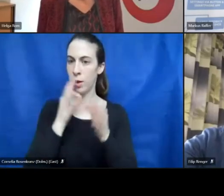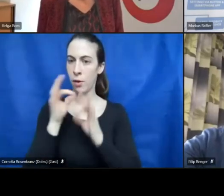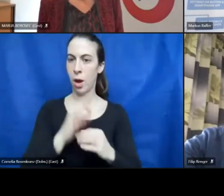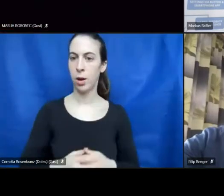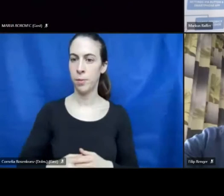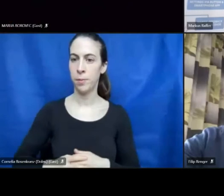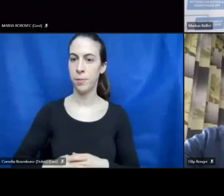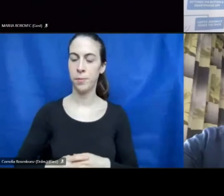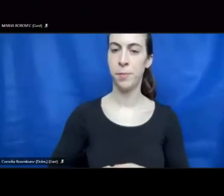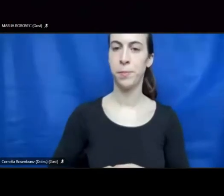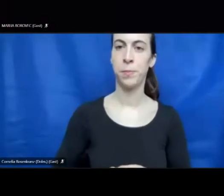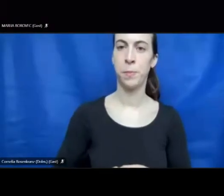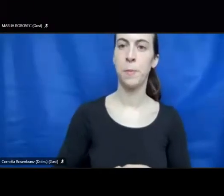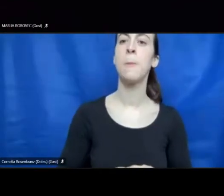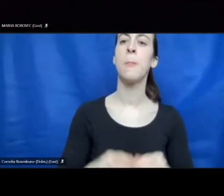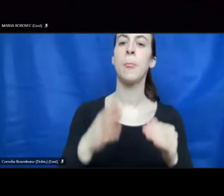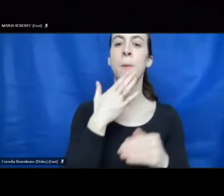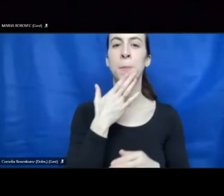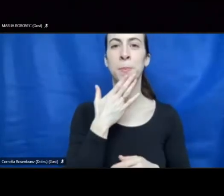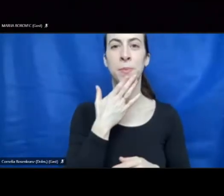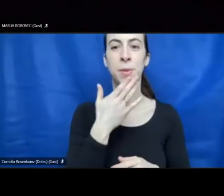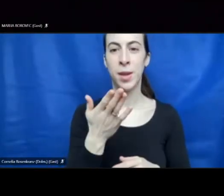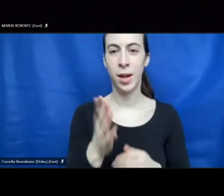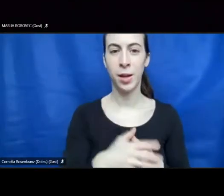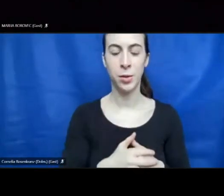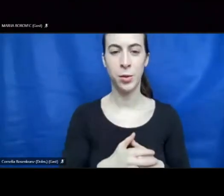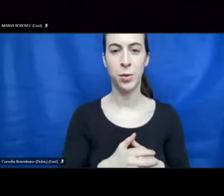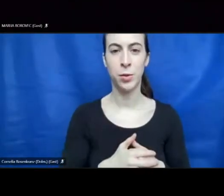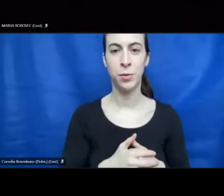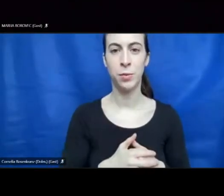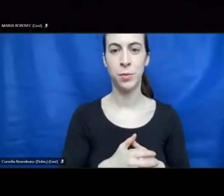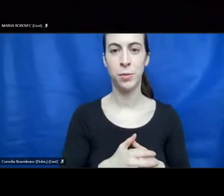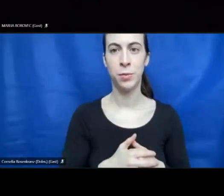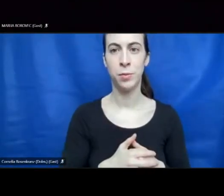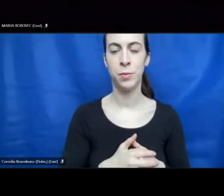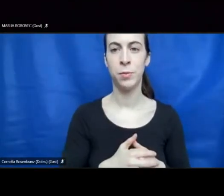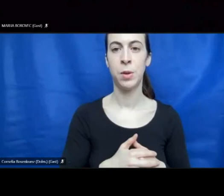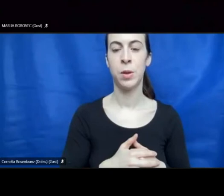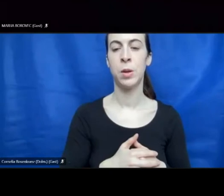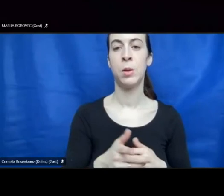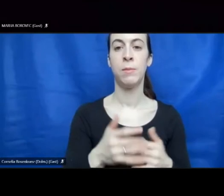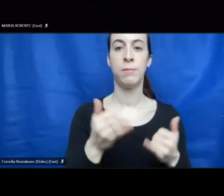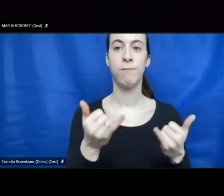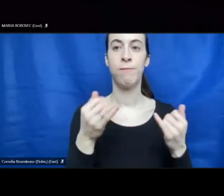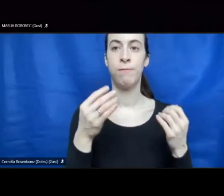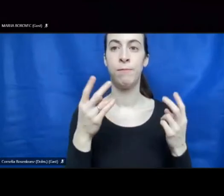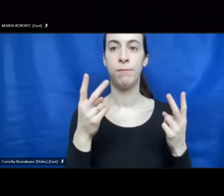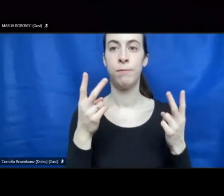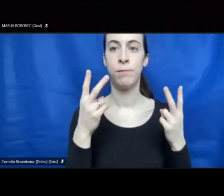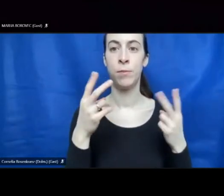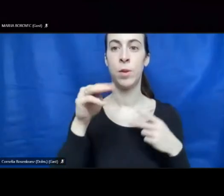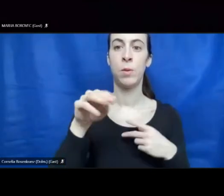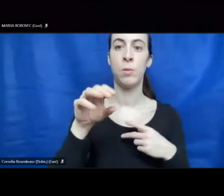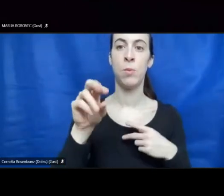Thank you, Trude, for the moment. The key word, I think Mr. Morendell